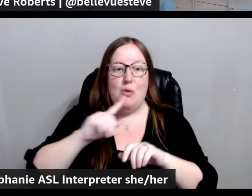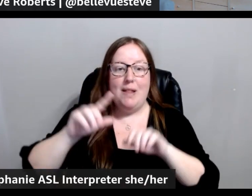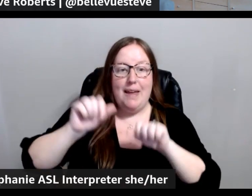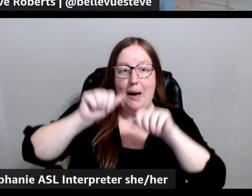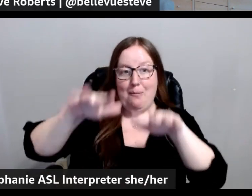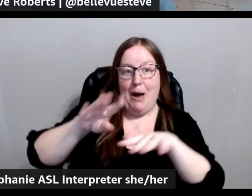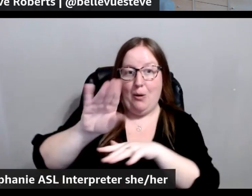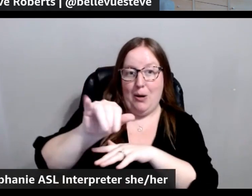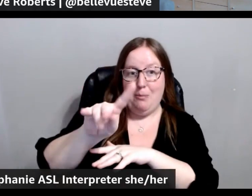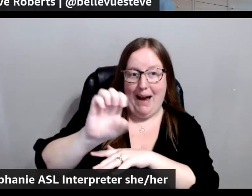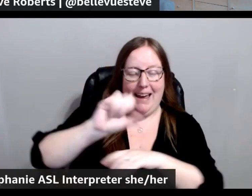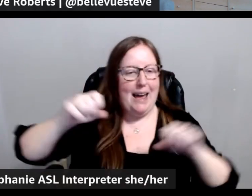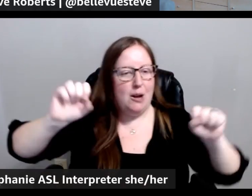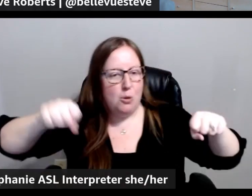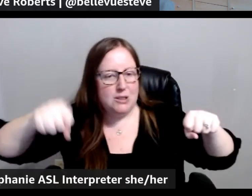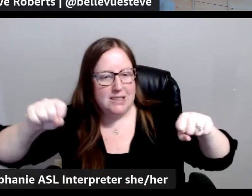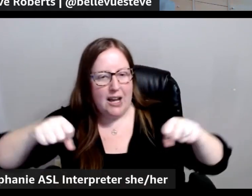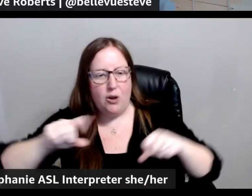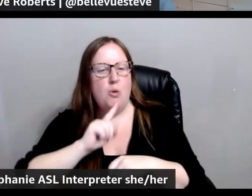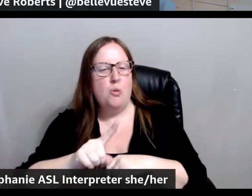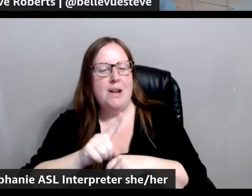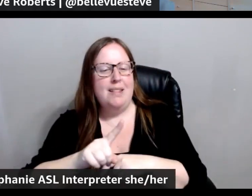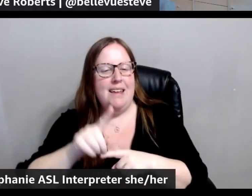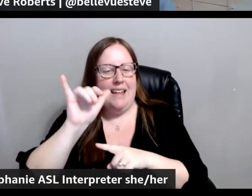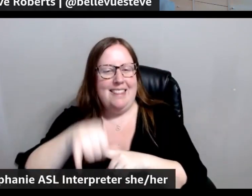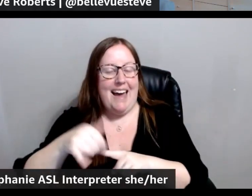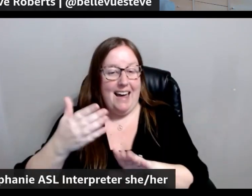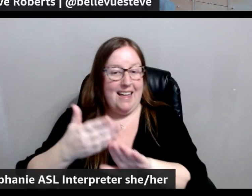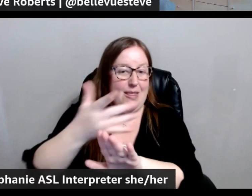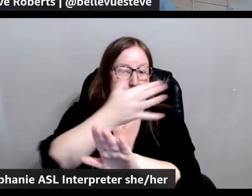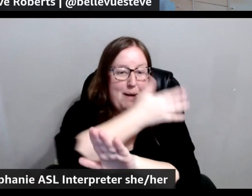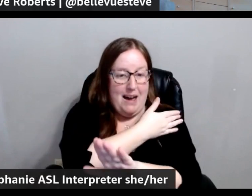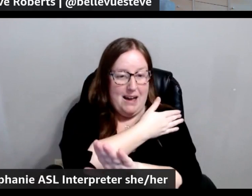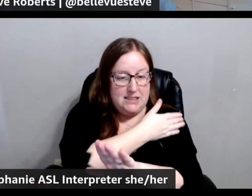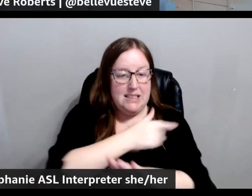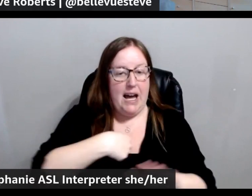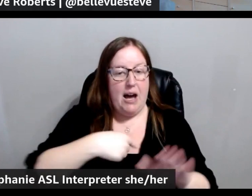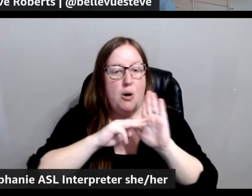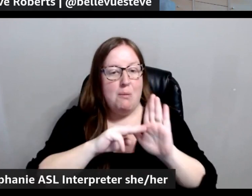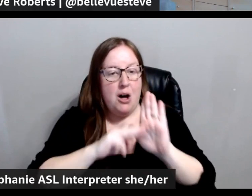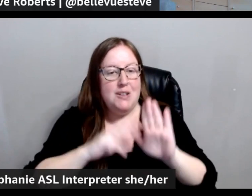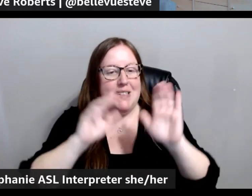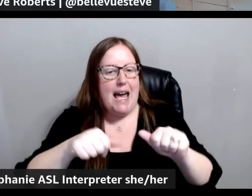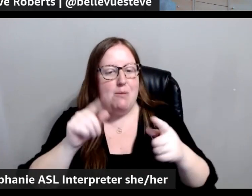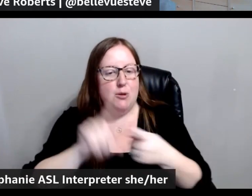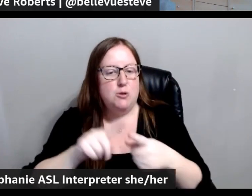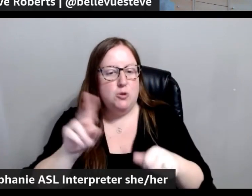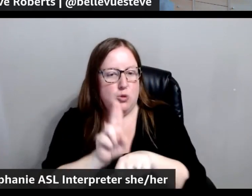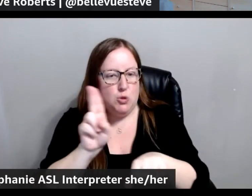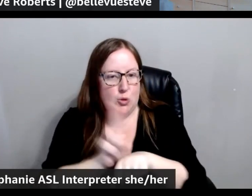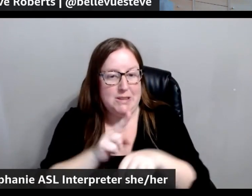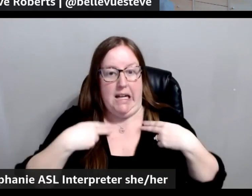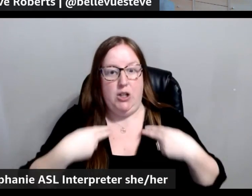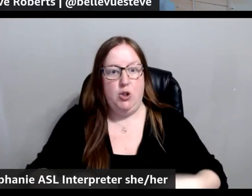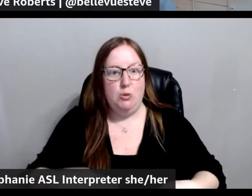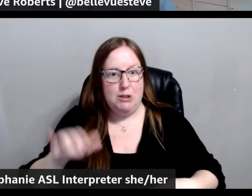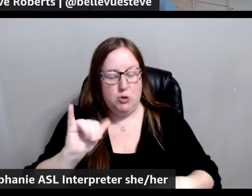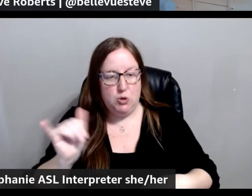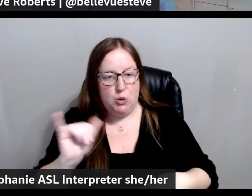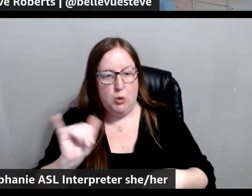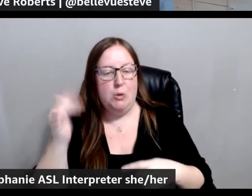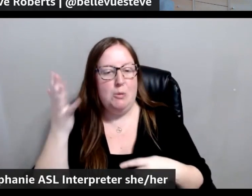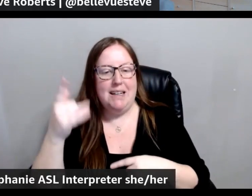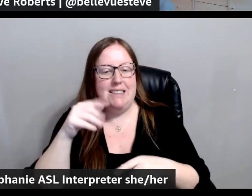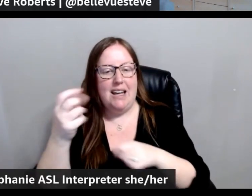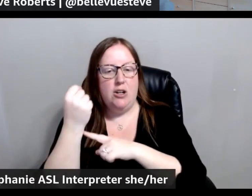and a motor bike. And that's not something that in the past, you know, our models have been able to glean and humans readily understand because